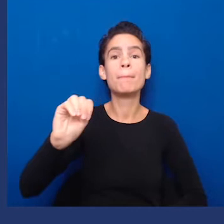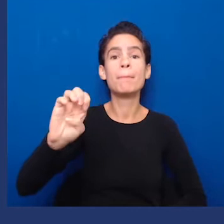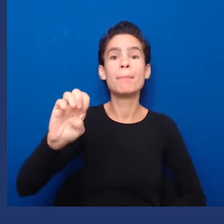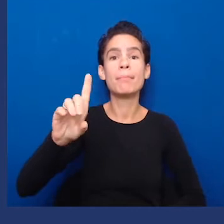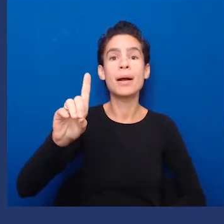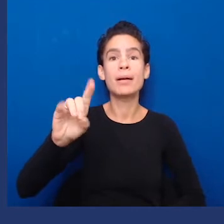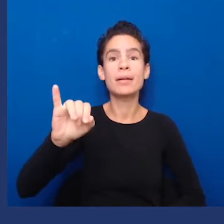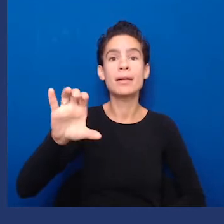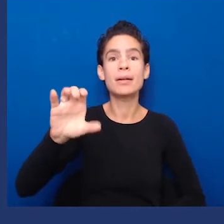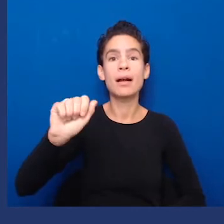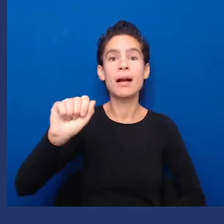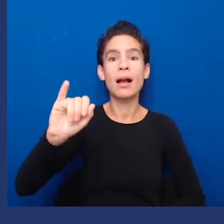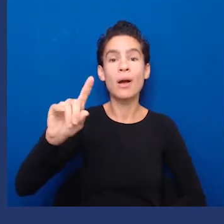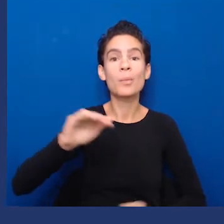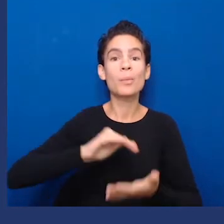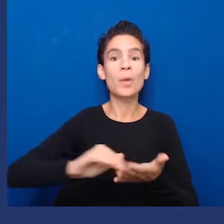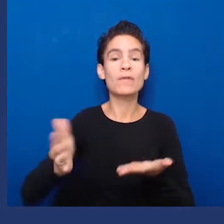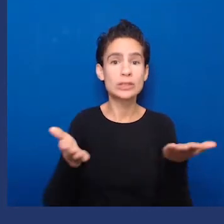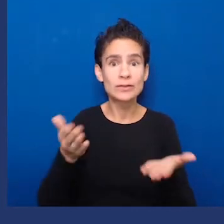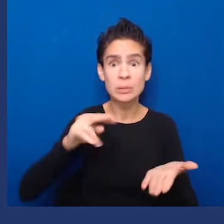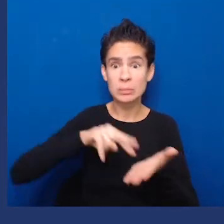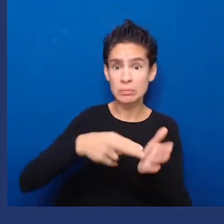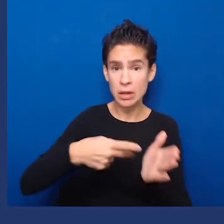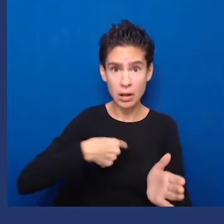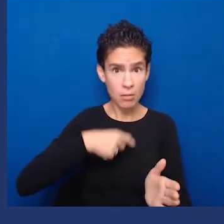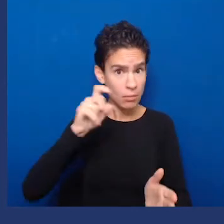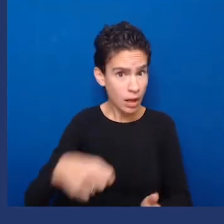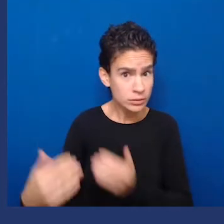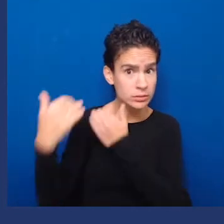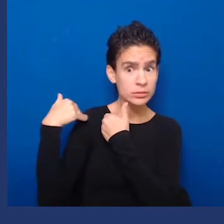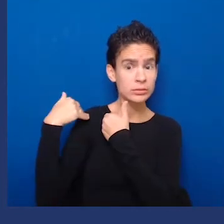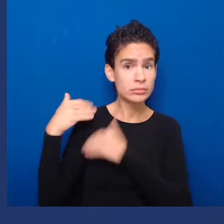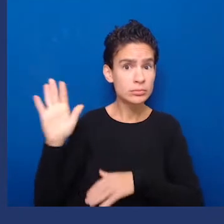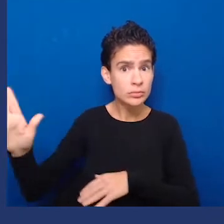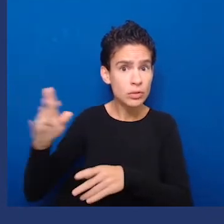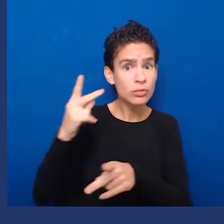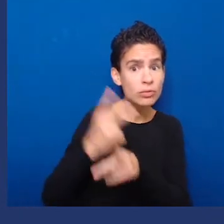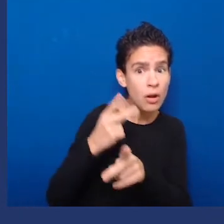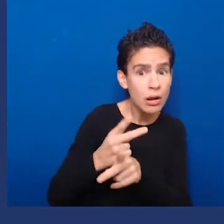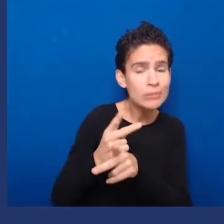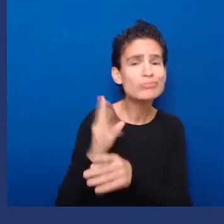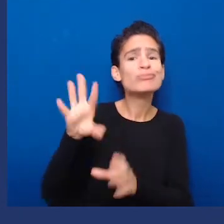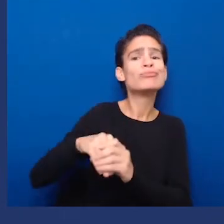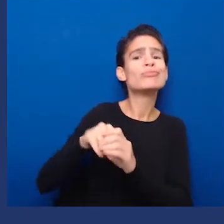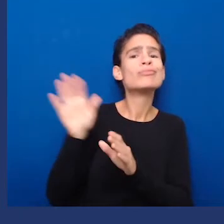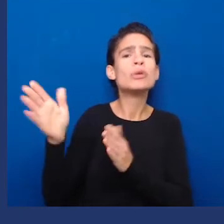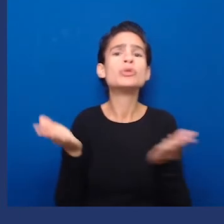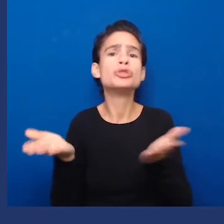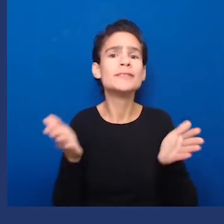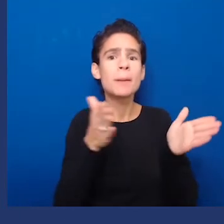participate in meetings to develop his or her service plan?